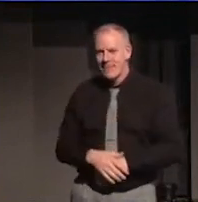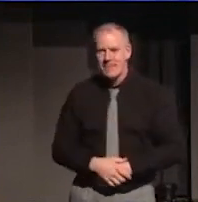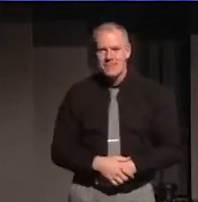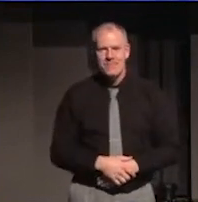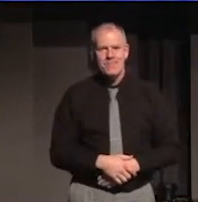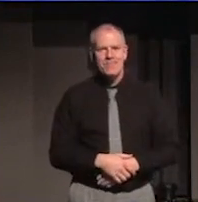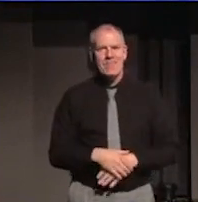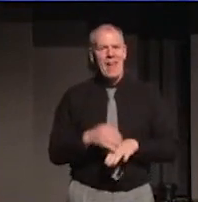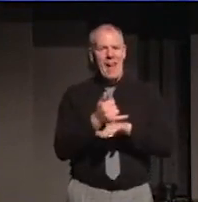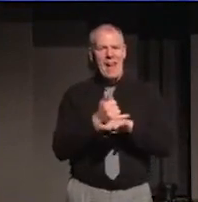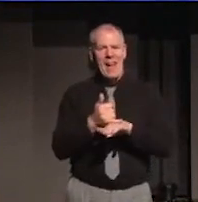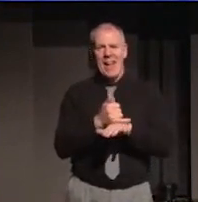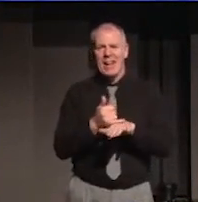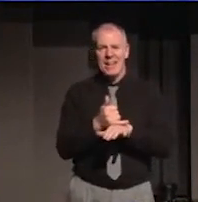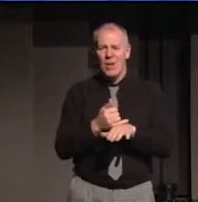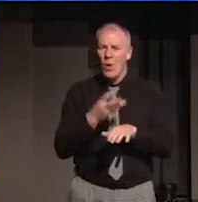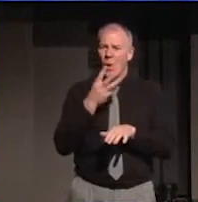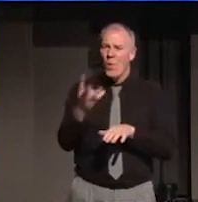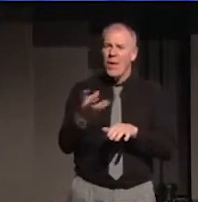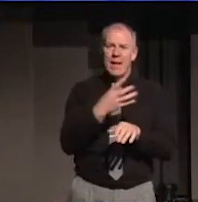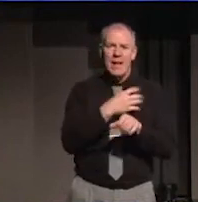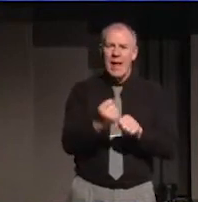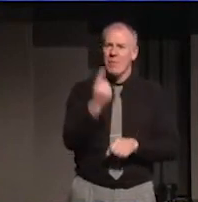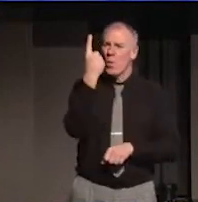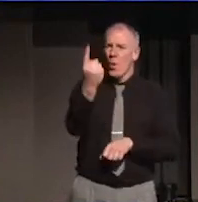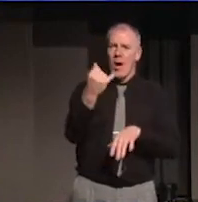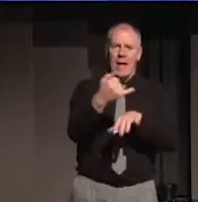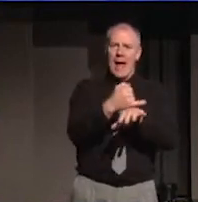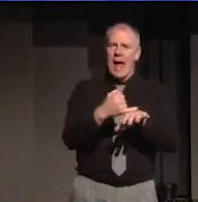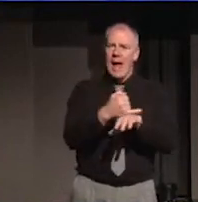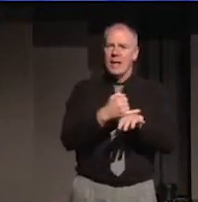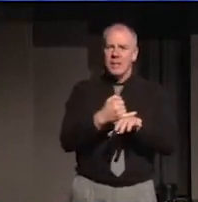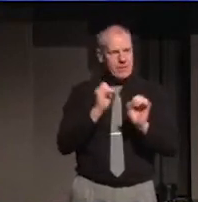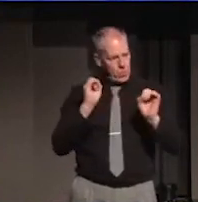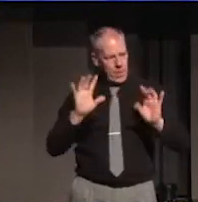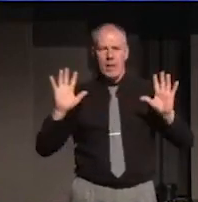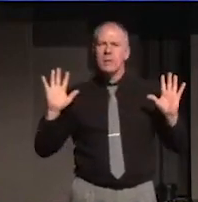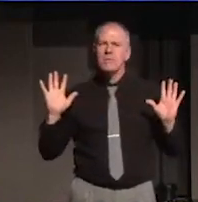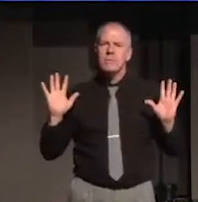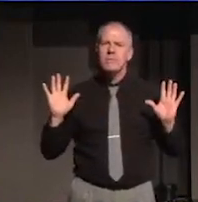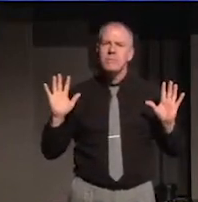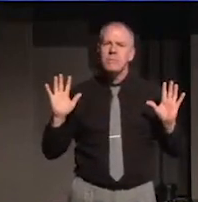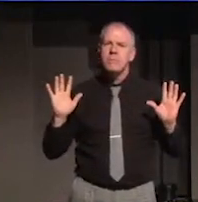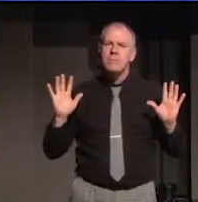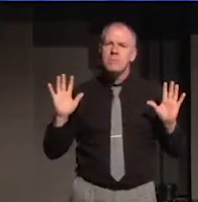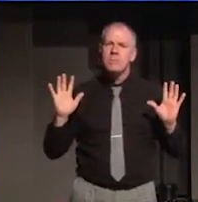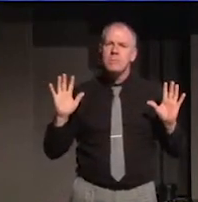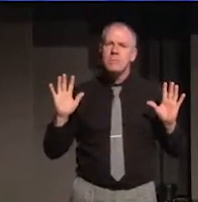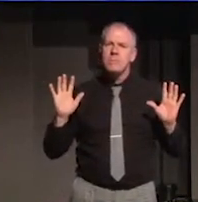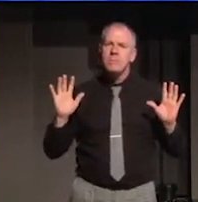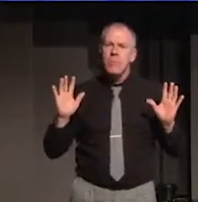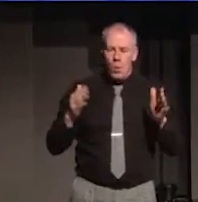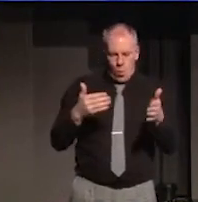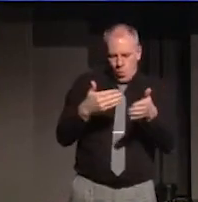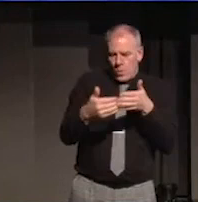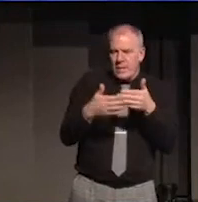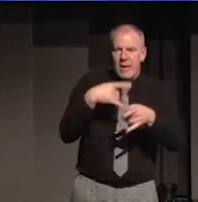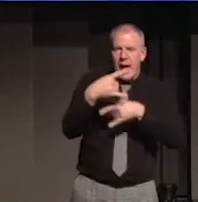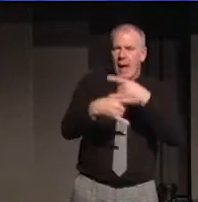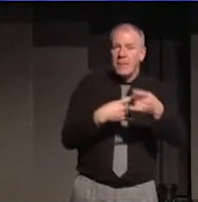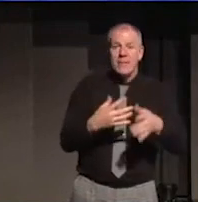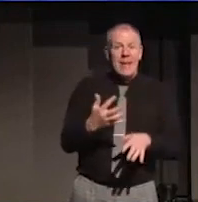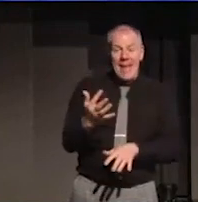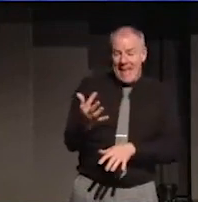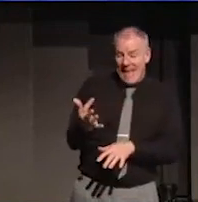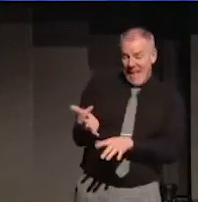This island is never going to be united and that's okay. Because no matter if, and